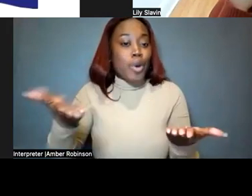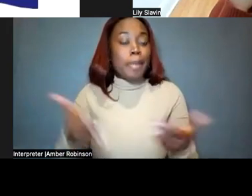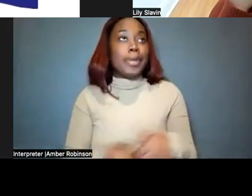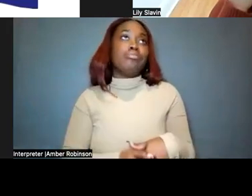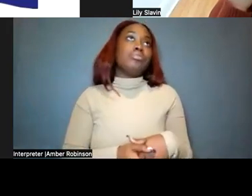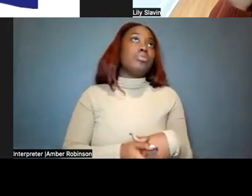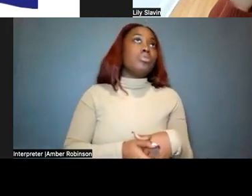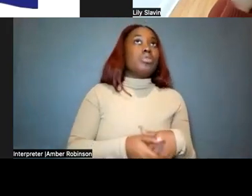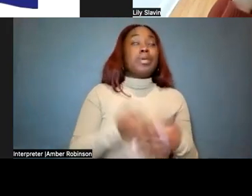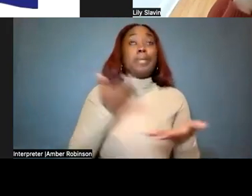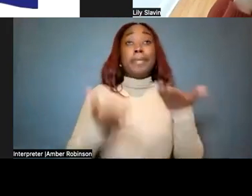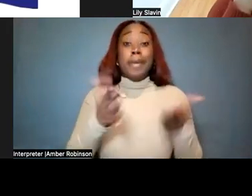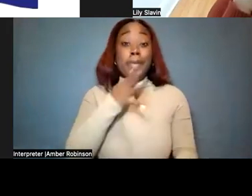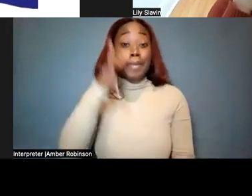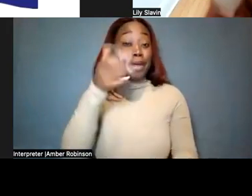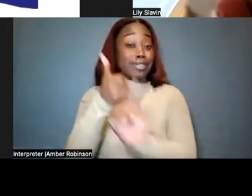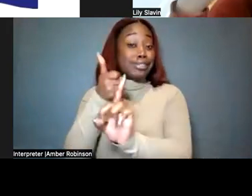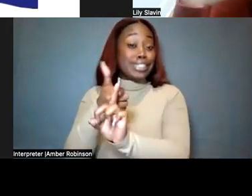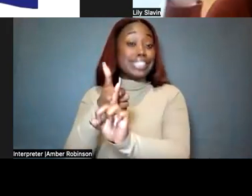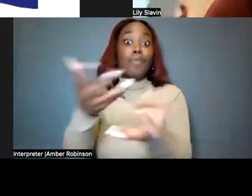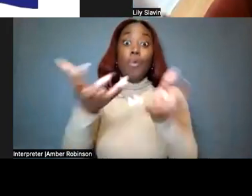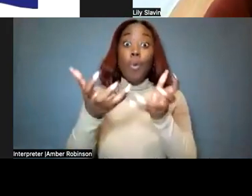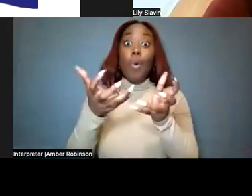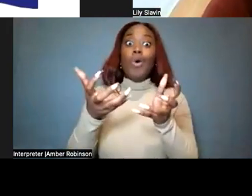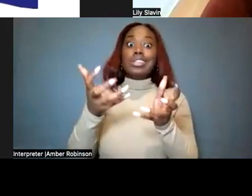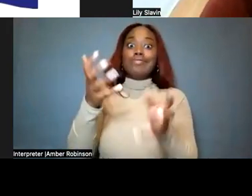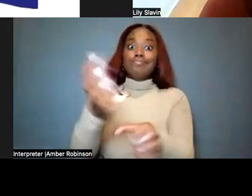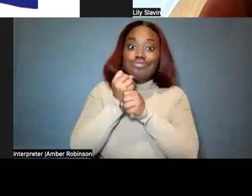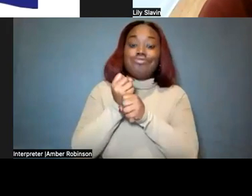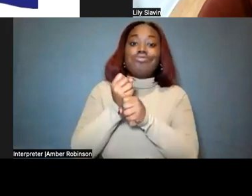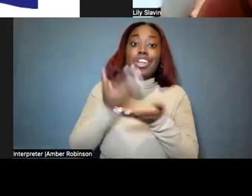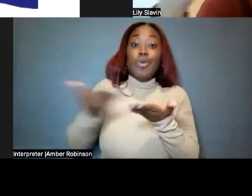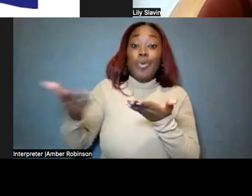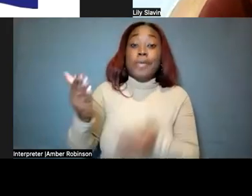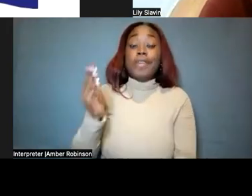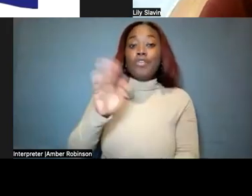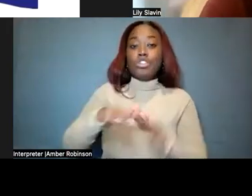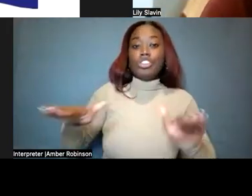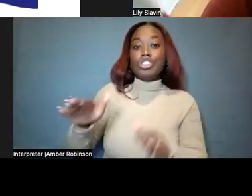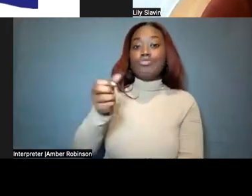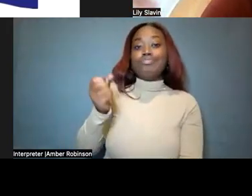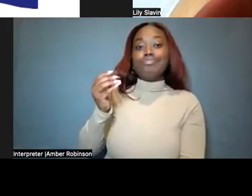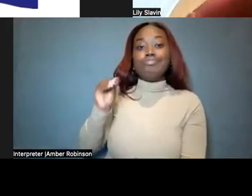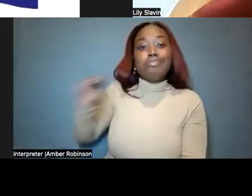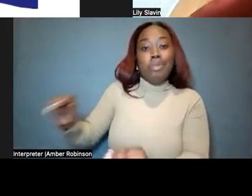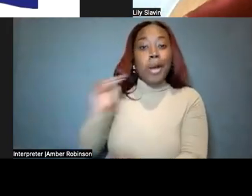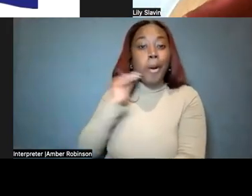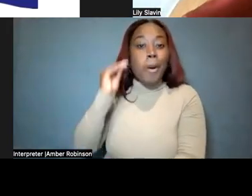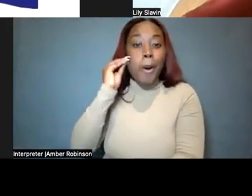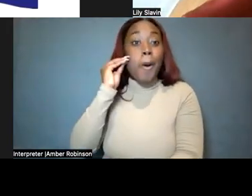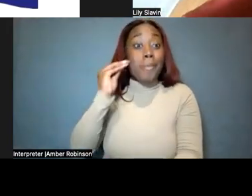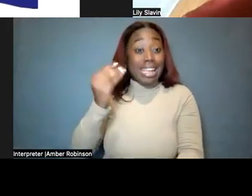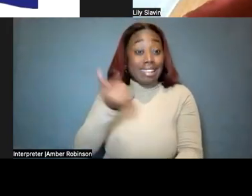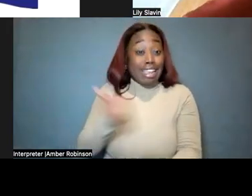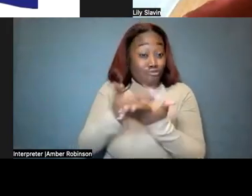Or maybe parents themselves want to get that type of equipment for their children at home? Any resources that you typically recommend